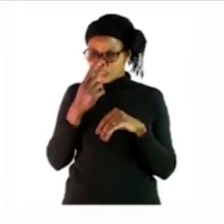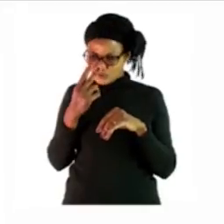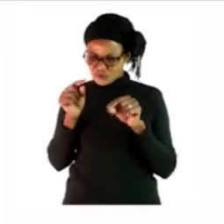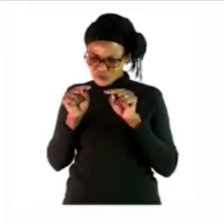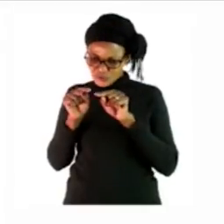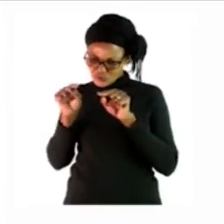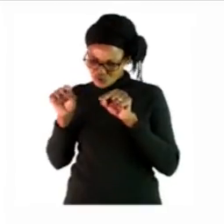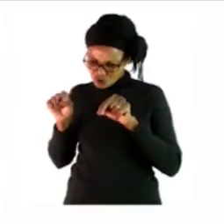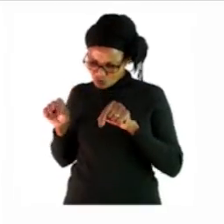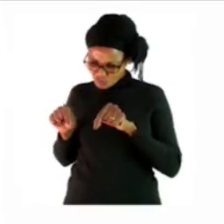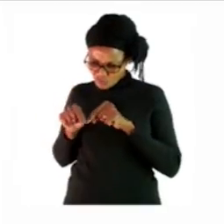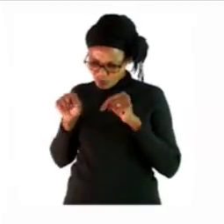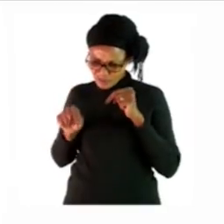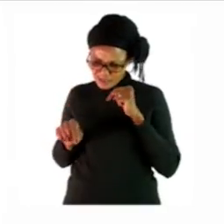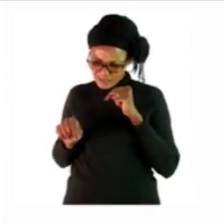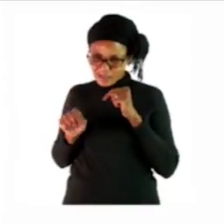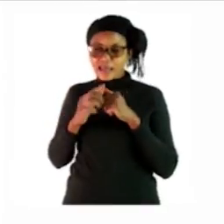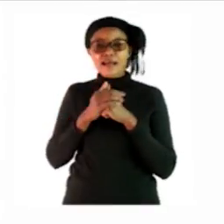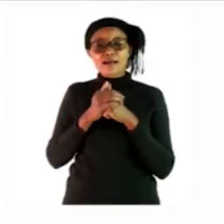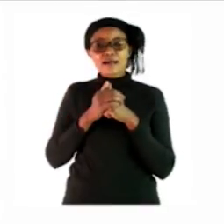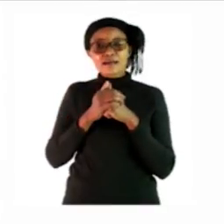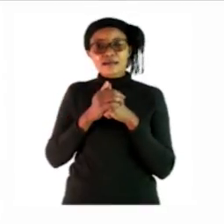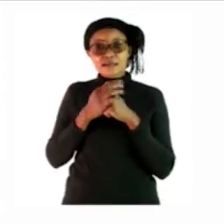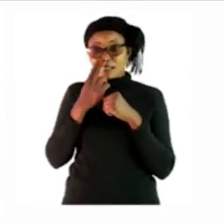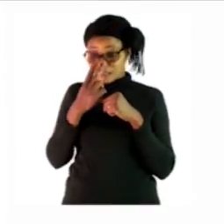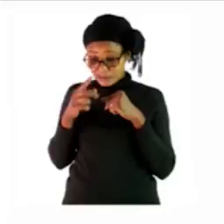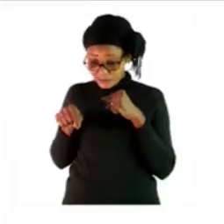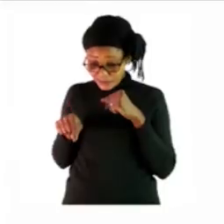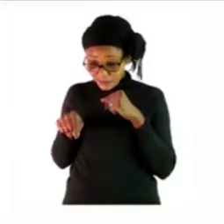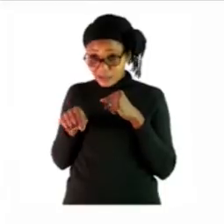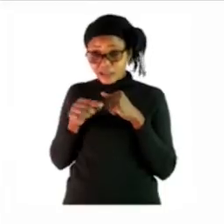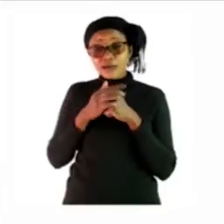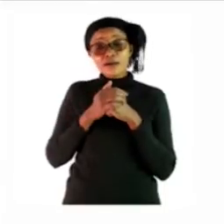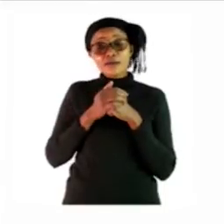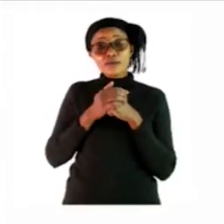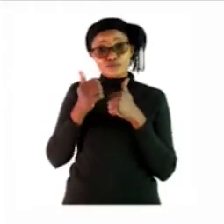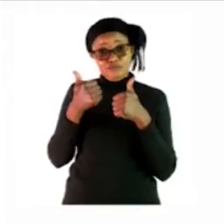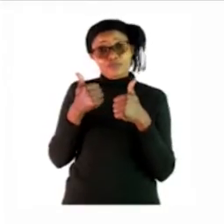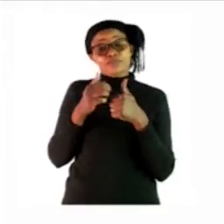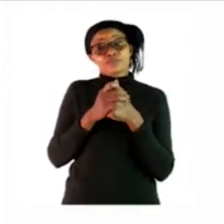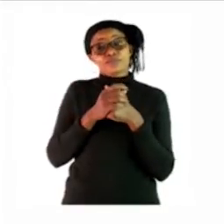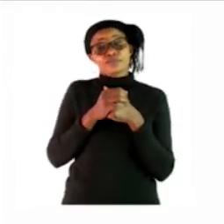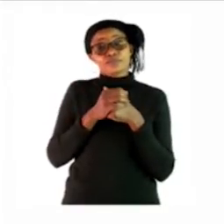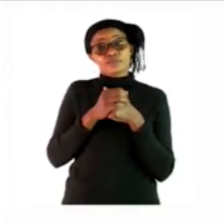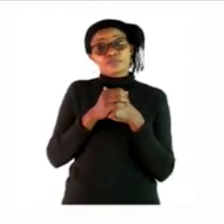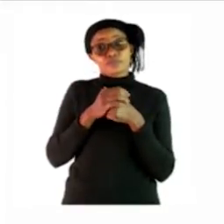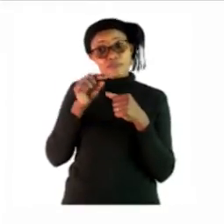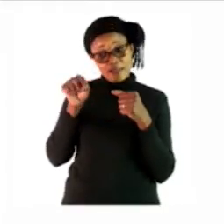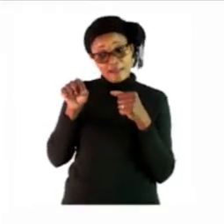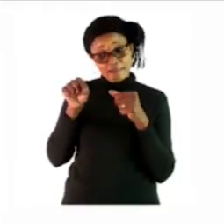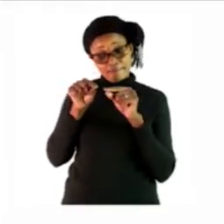little square there at the bottom do you see them do good in that